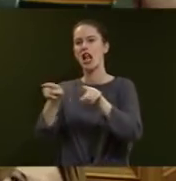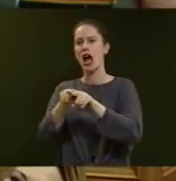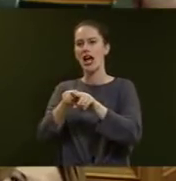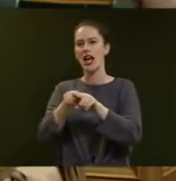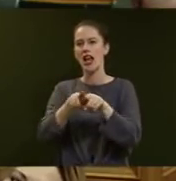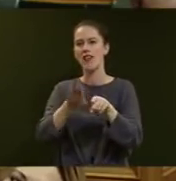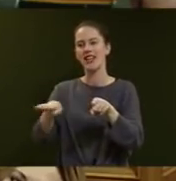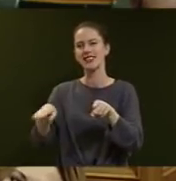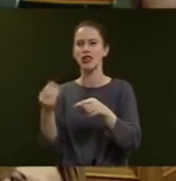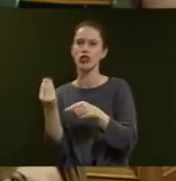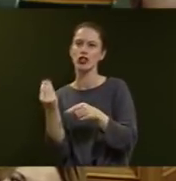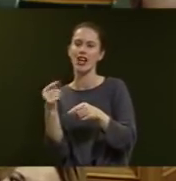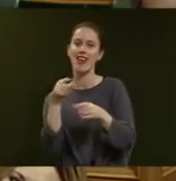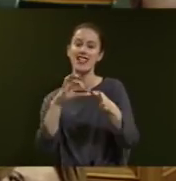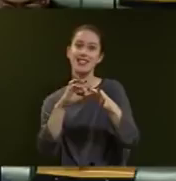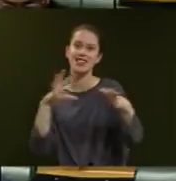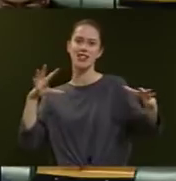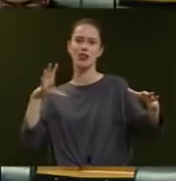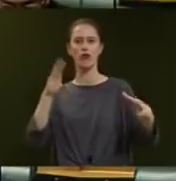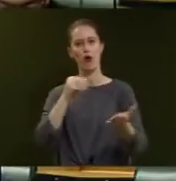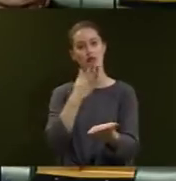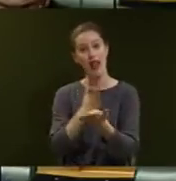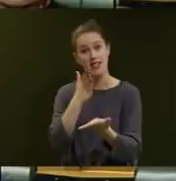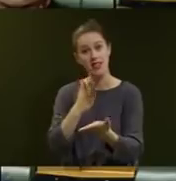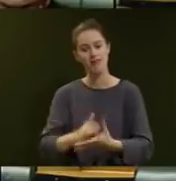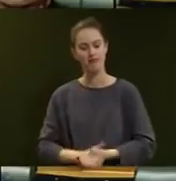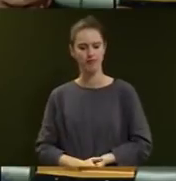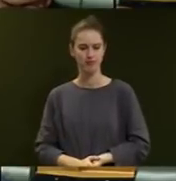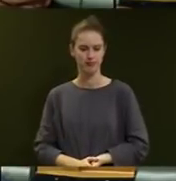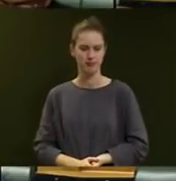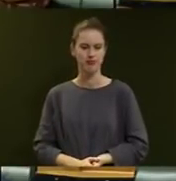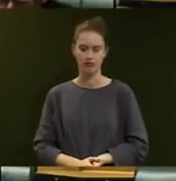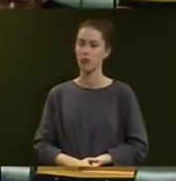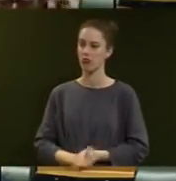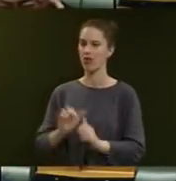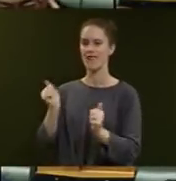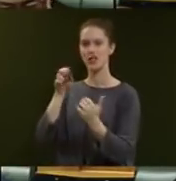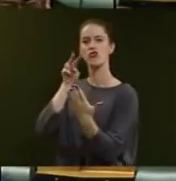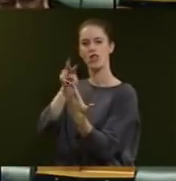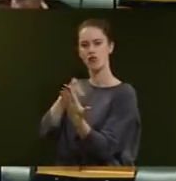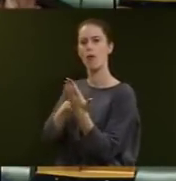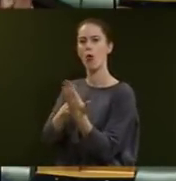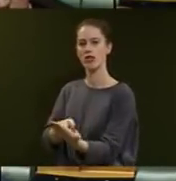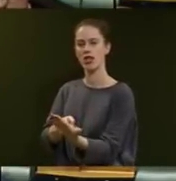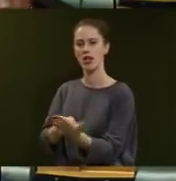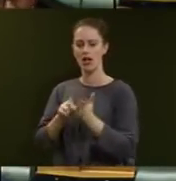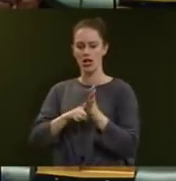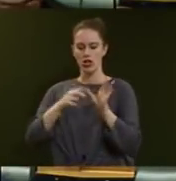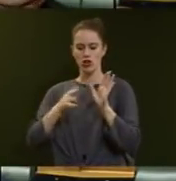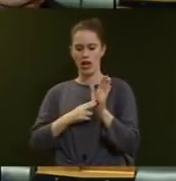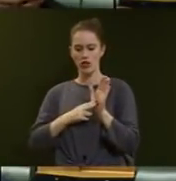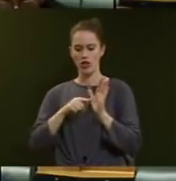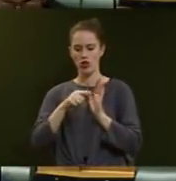Treasury disconnected from reality? Mr Speaker, I have seen reports that between January and June